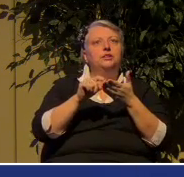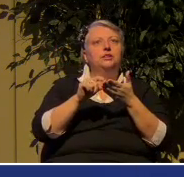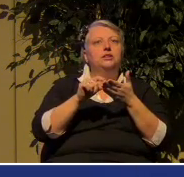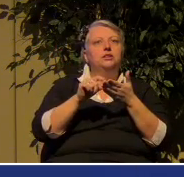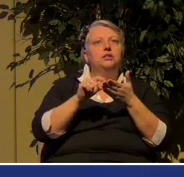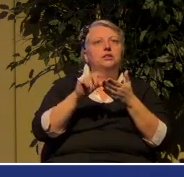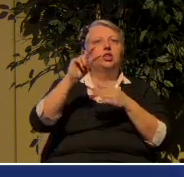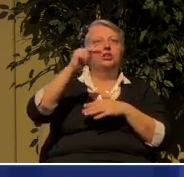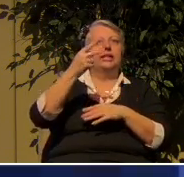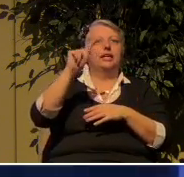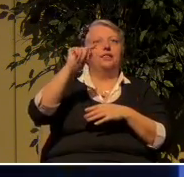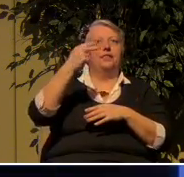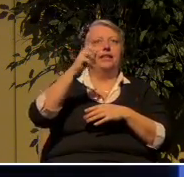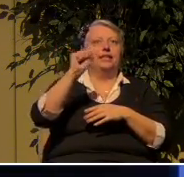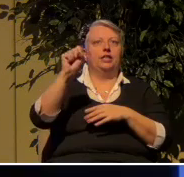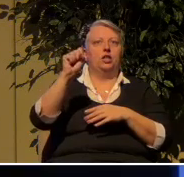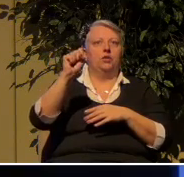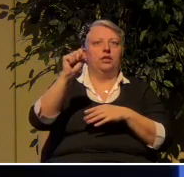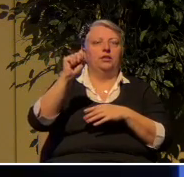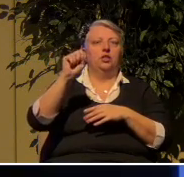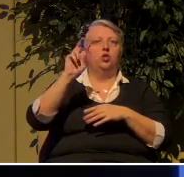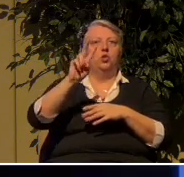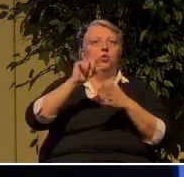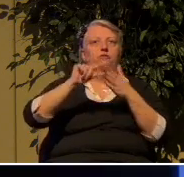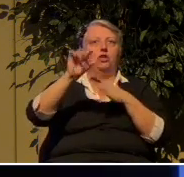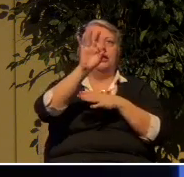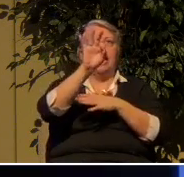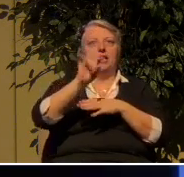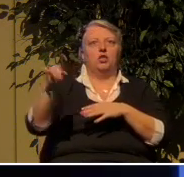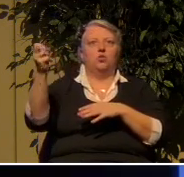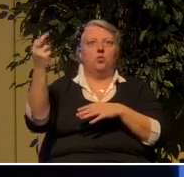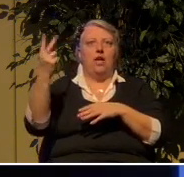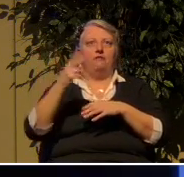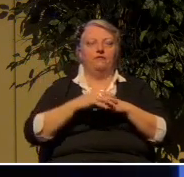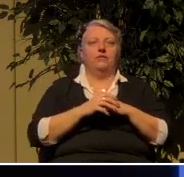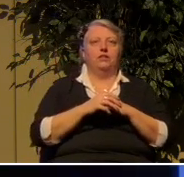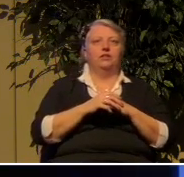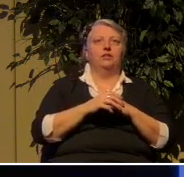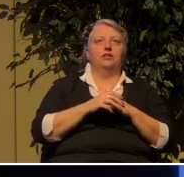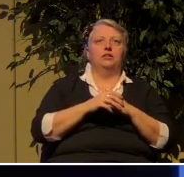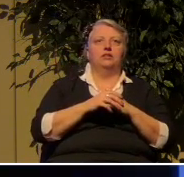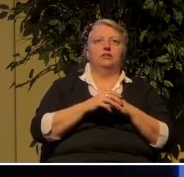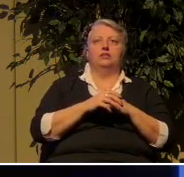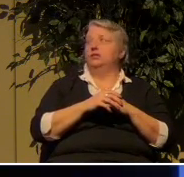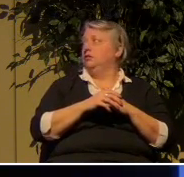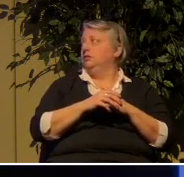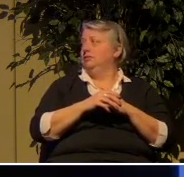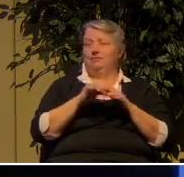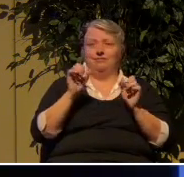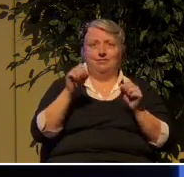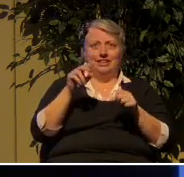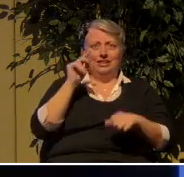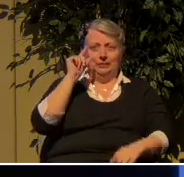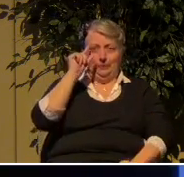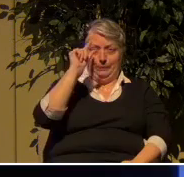from 2 Thessalonians 2, 9 to 12. In the back, can you read that?